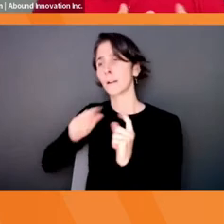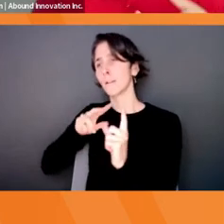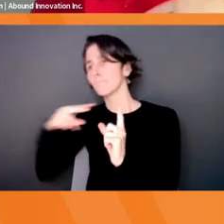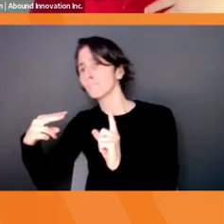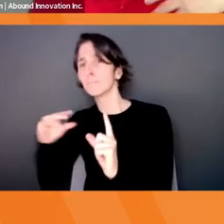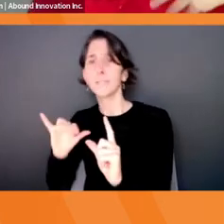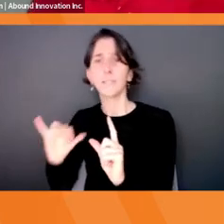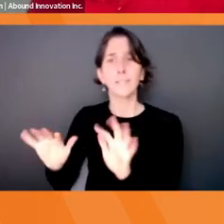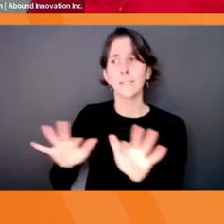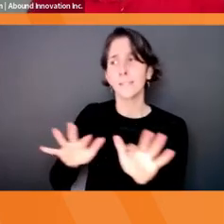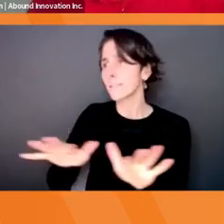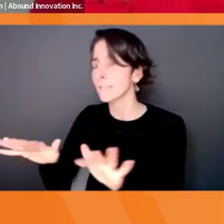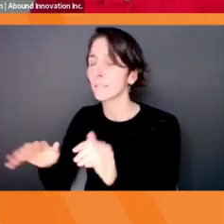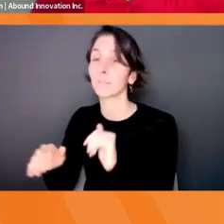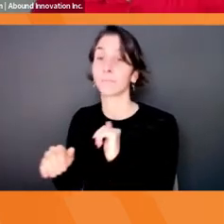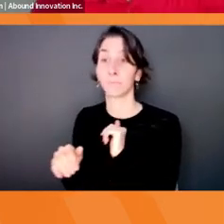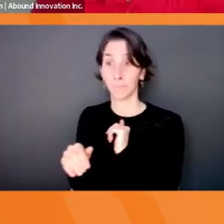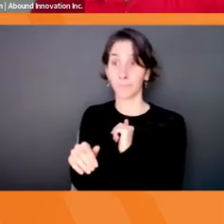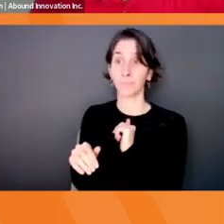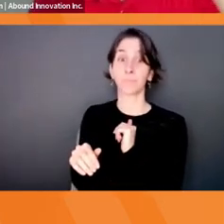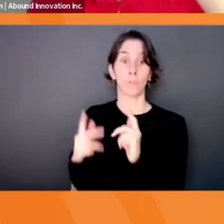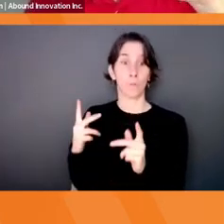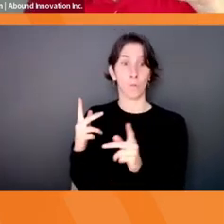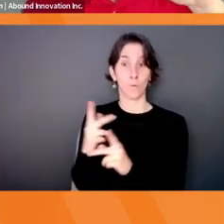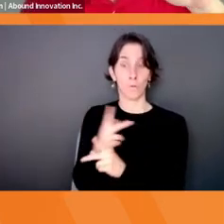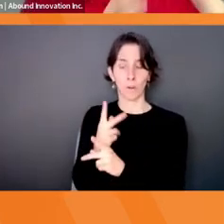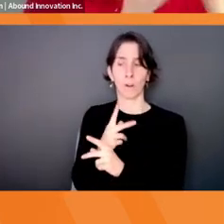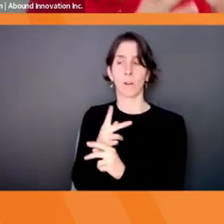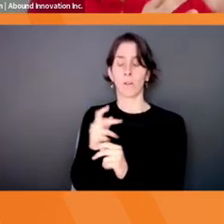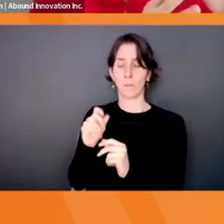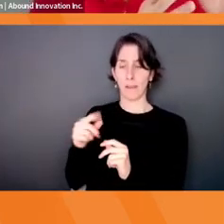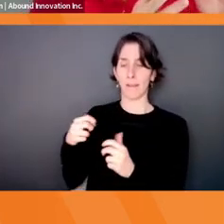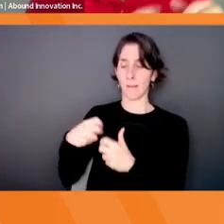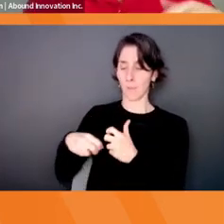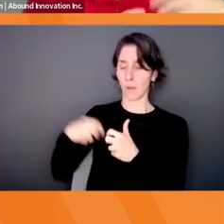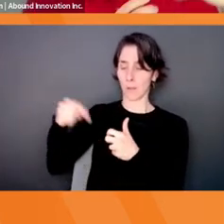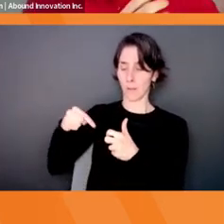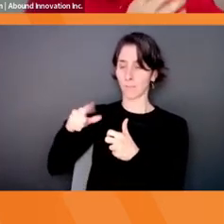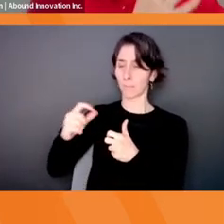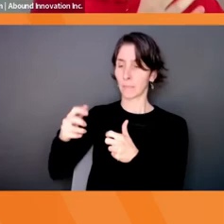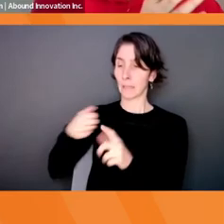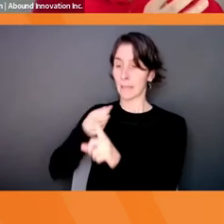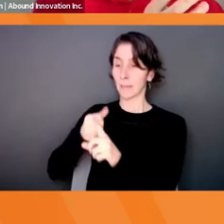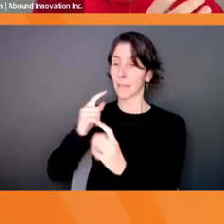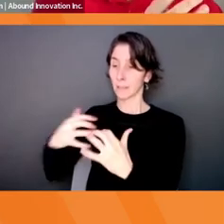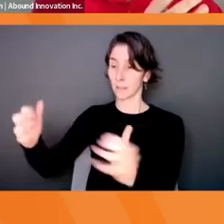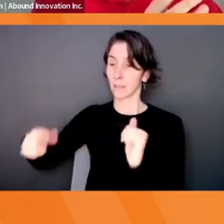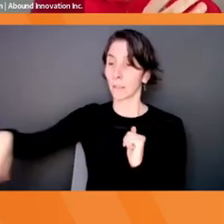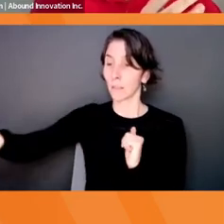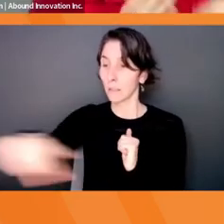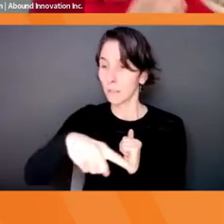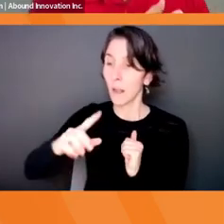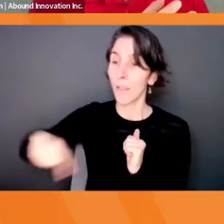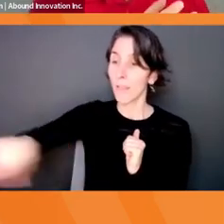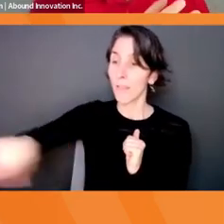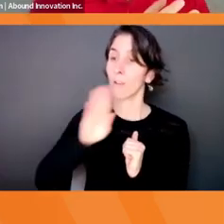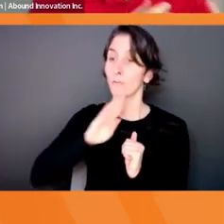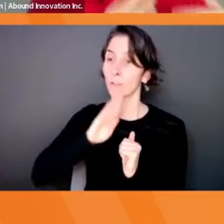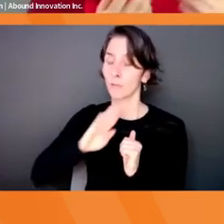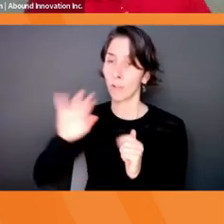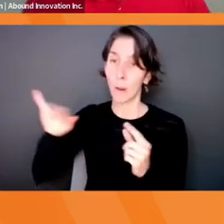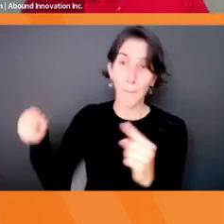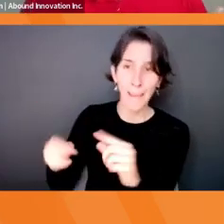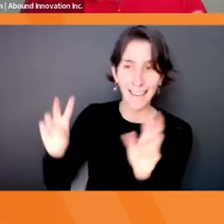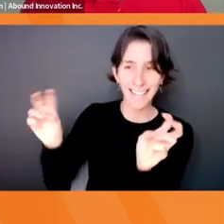that is. So you figure out, okay, here are the people that this problem affects, and then you uncover all their pain points around it, right through research.